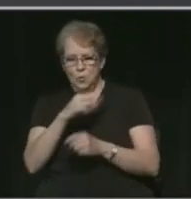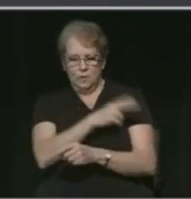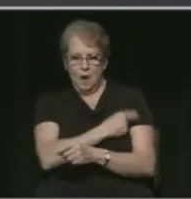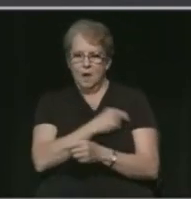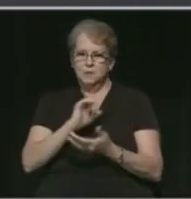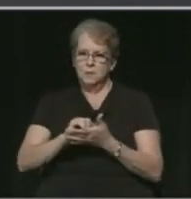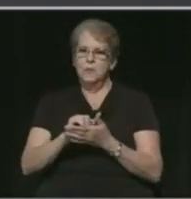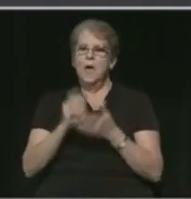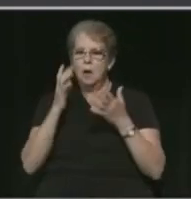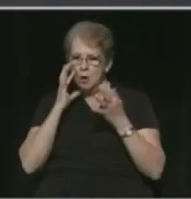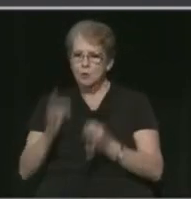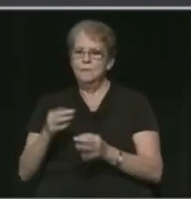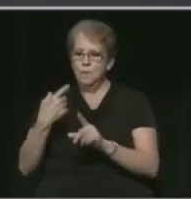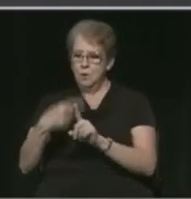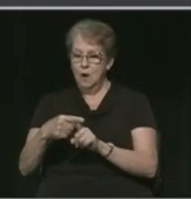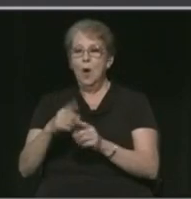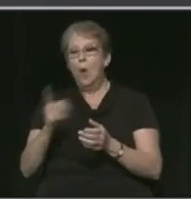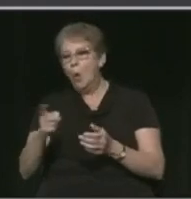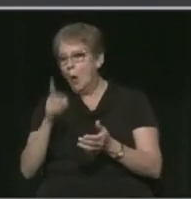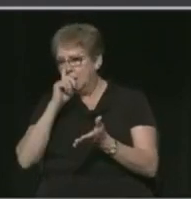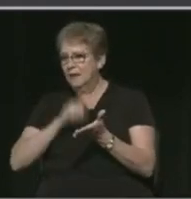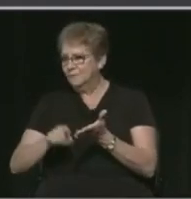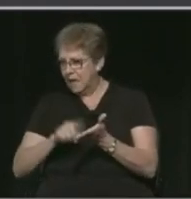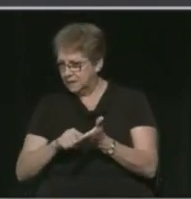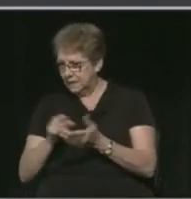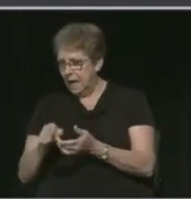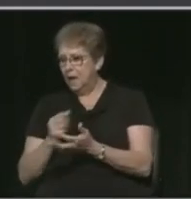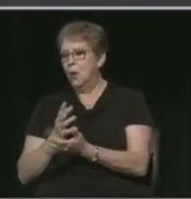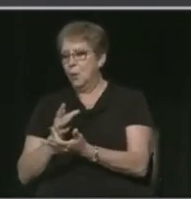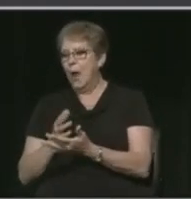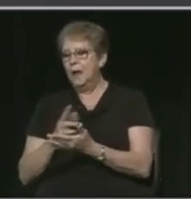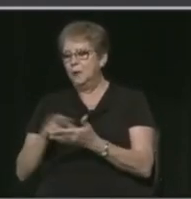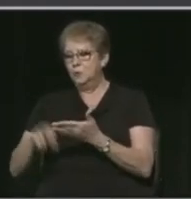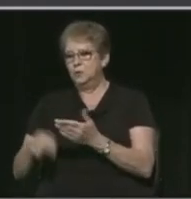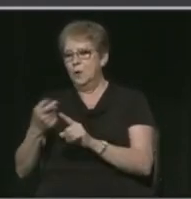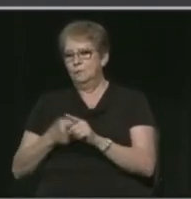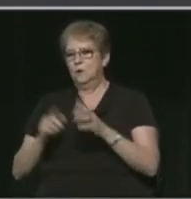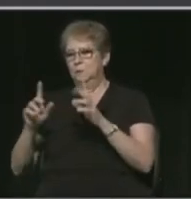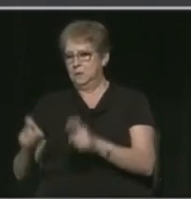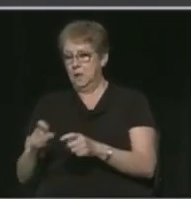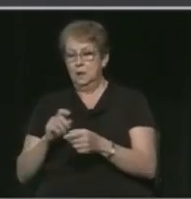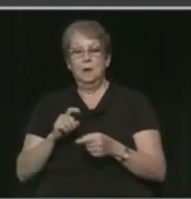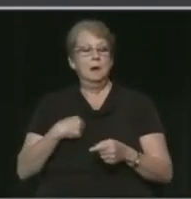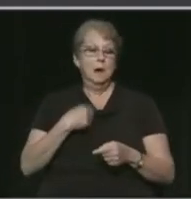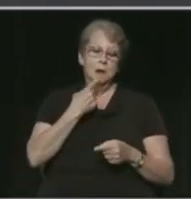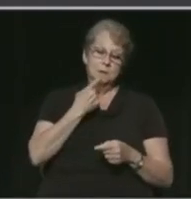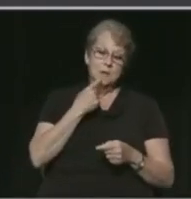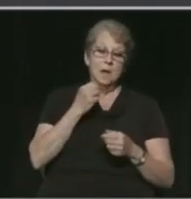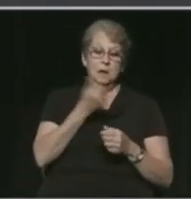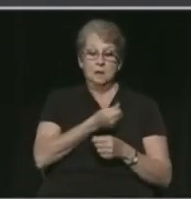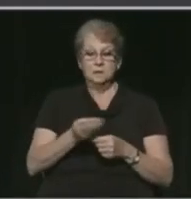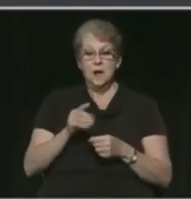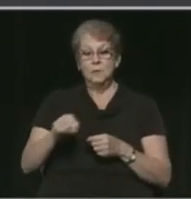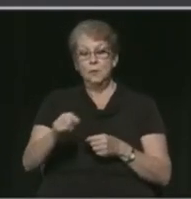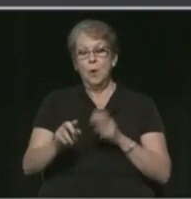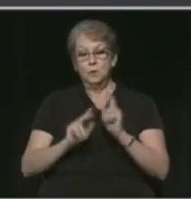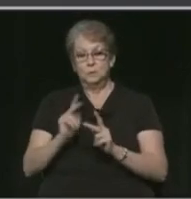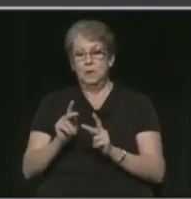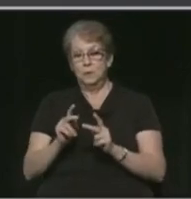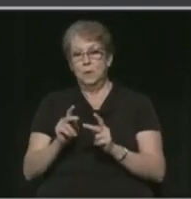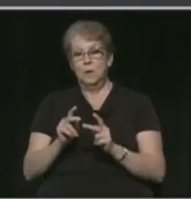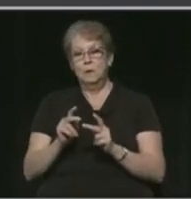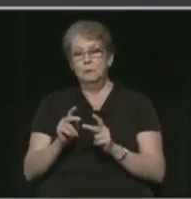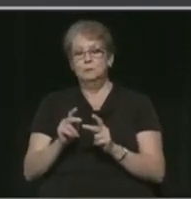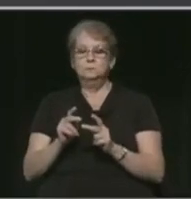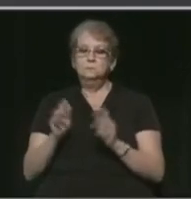positive or who are under investigation, meaning they're awaiting a test result. And I mentioned again, a number of those folks, a